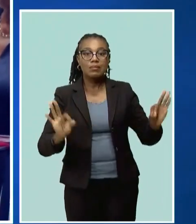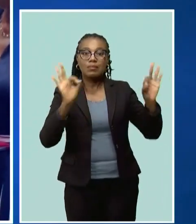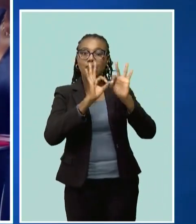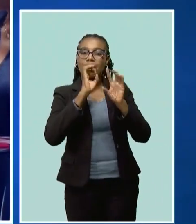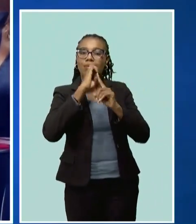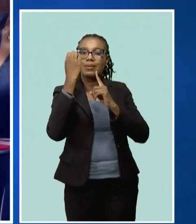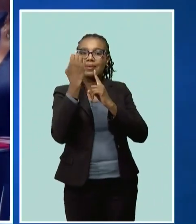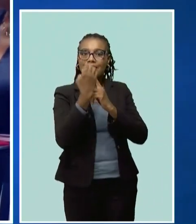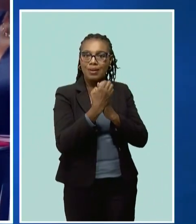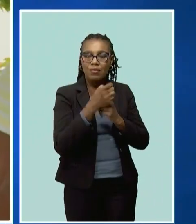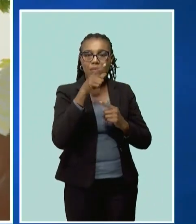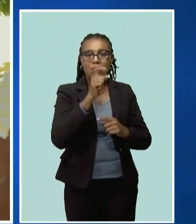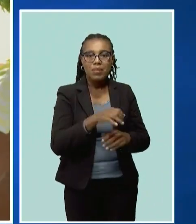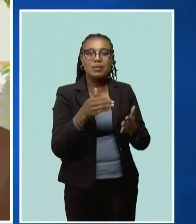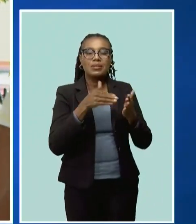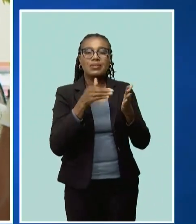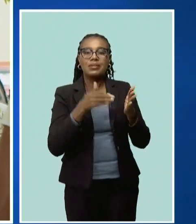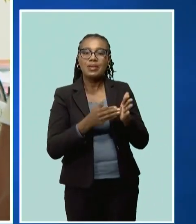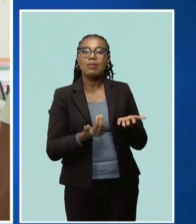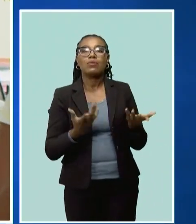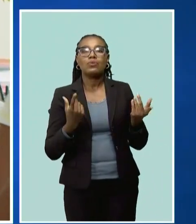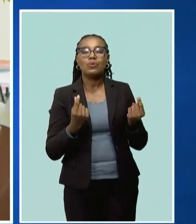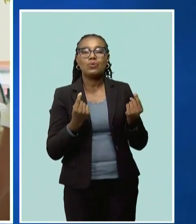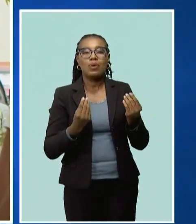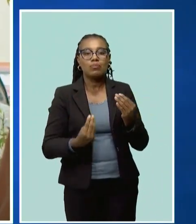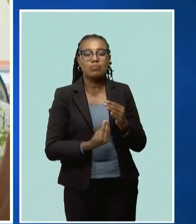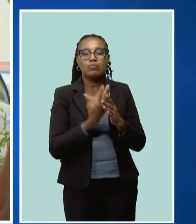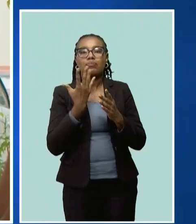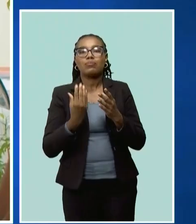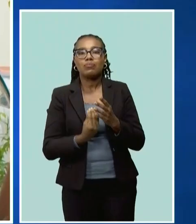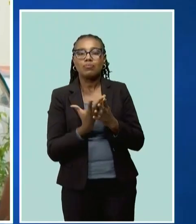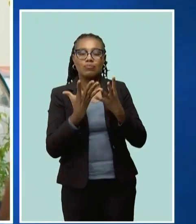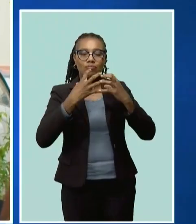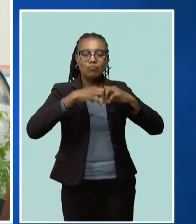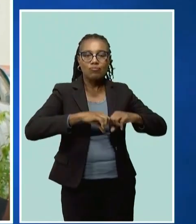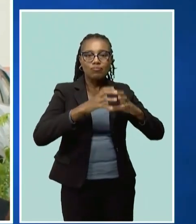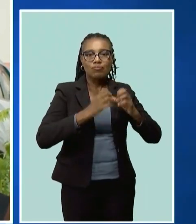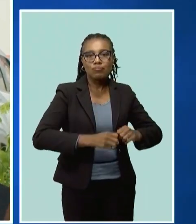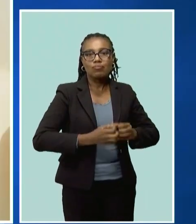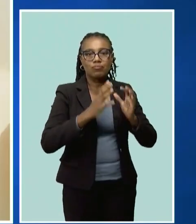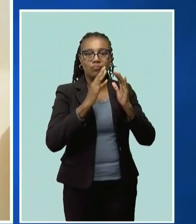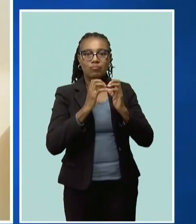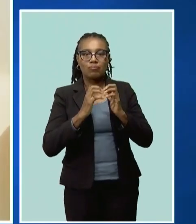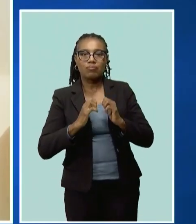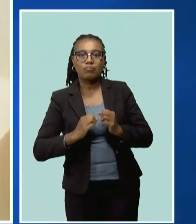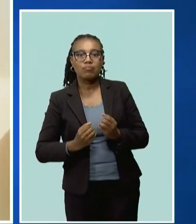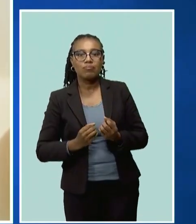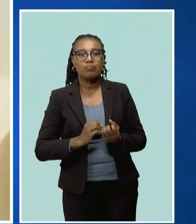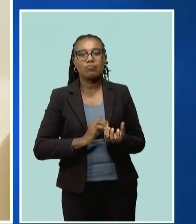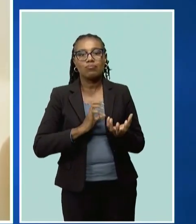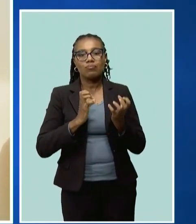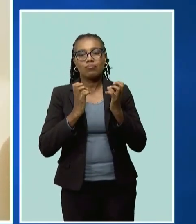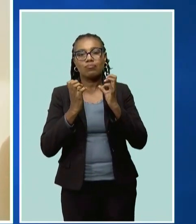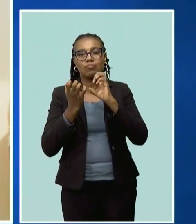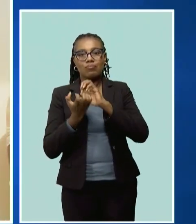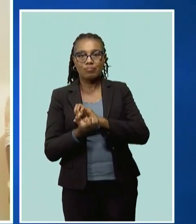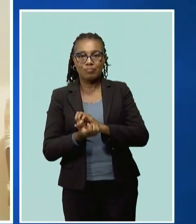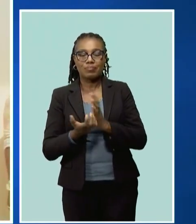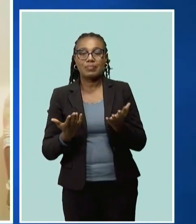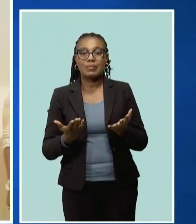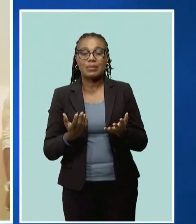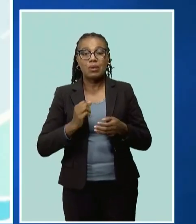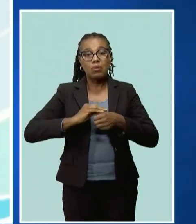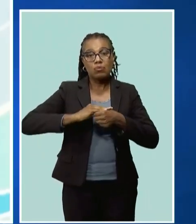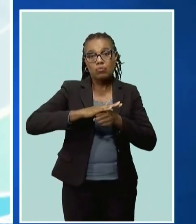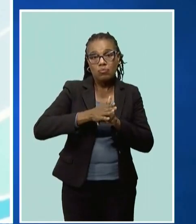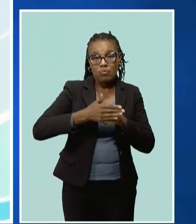interfuse itself with the social dynamics that we are faced with. And I said post-COVID that a lot of the stress that persons